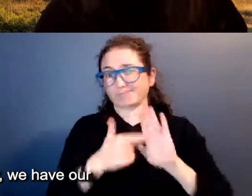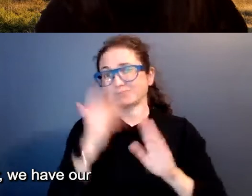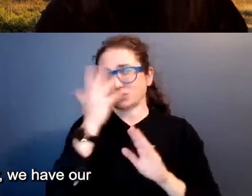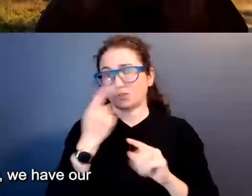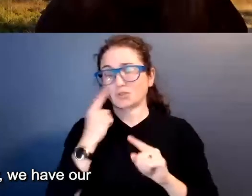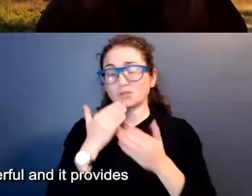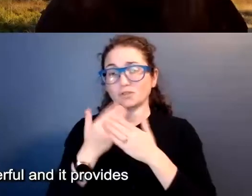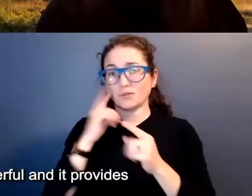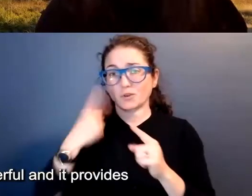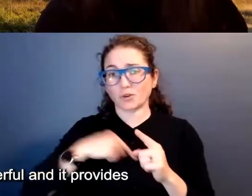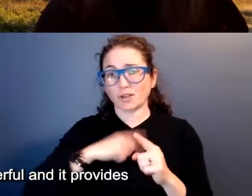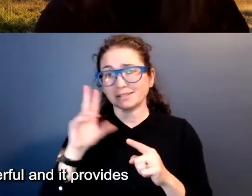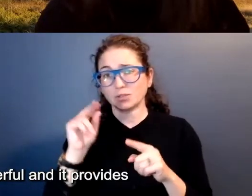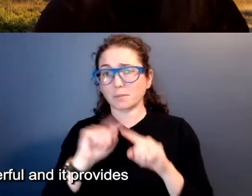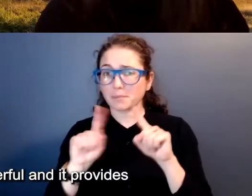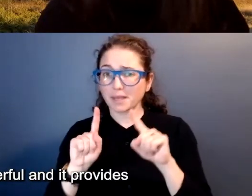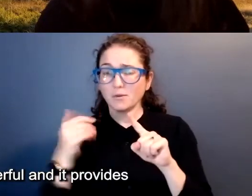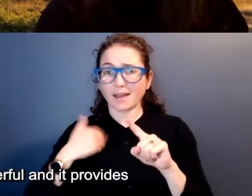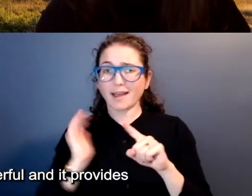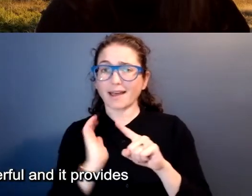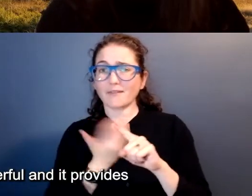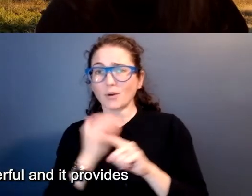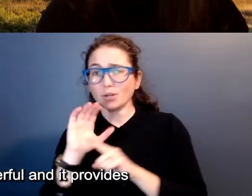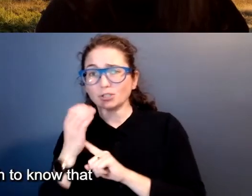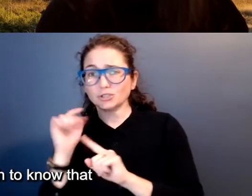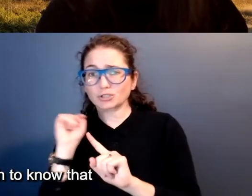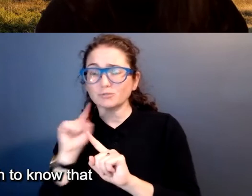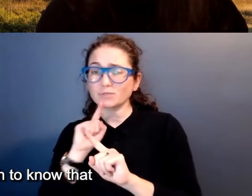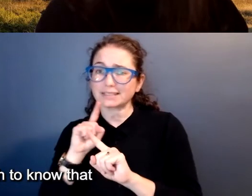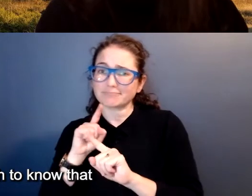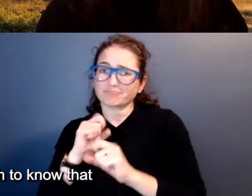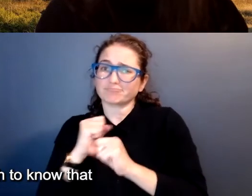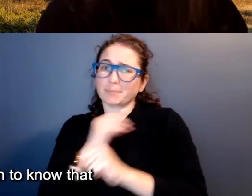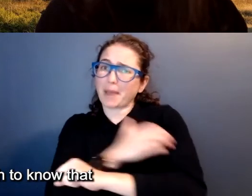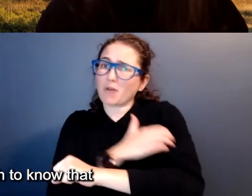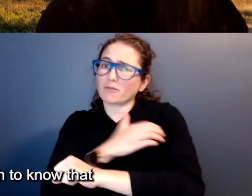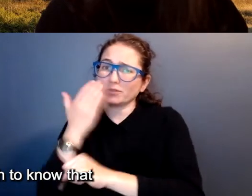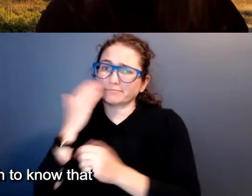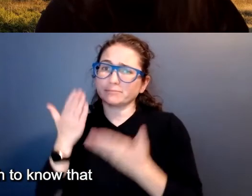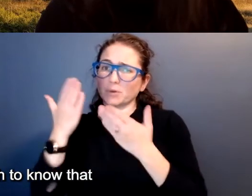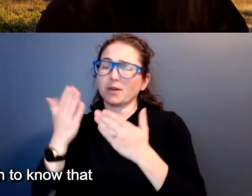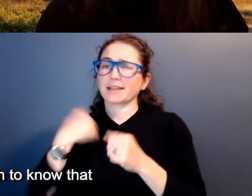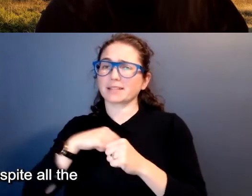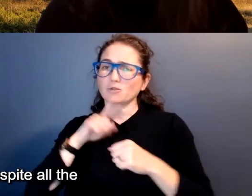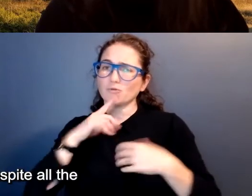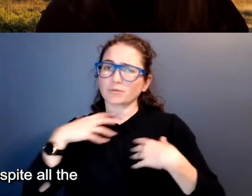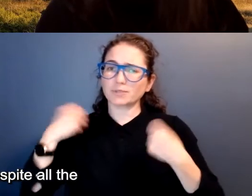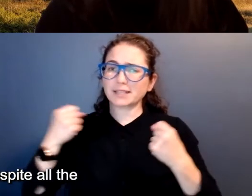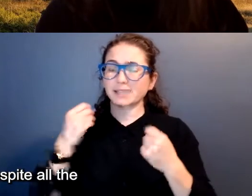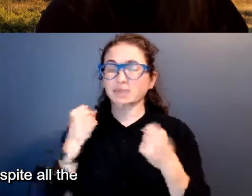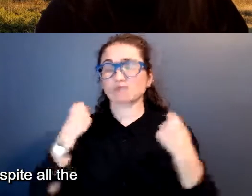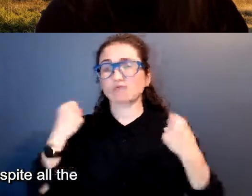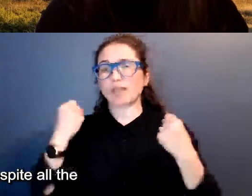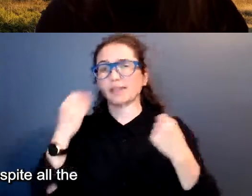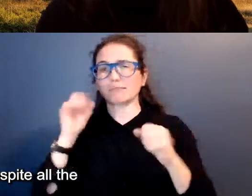we have our culture, and our culture is powerful, and it provides us resilience and strength to know